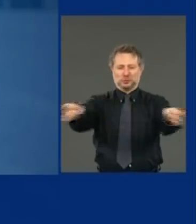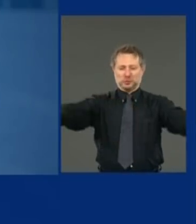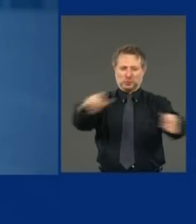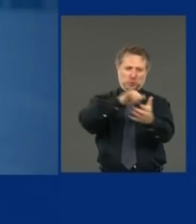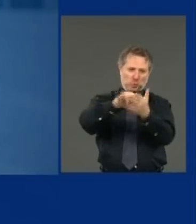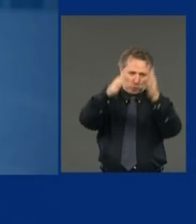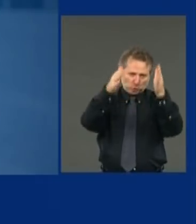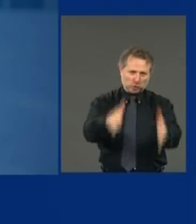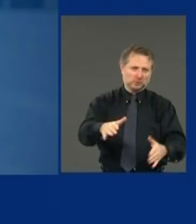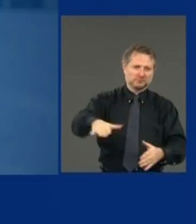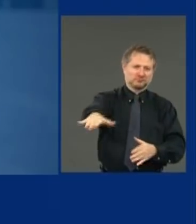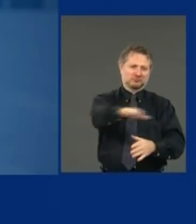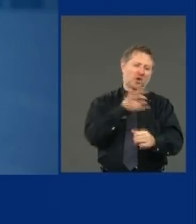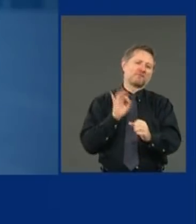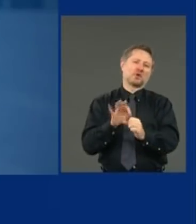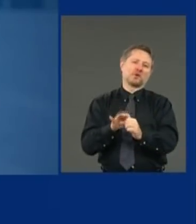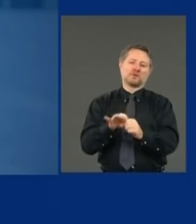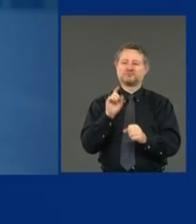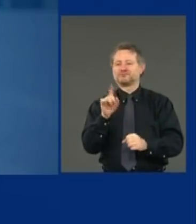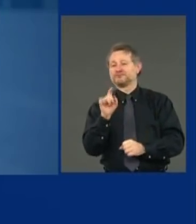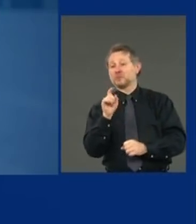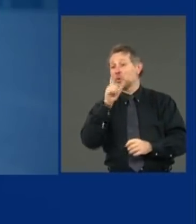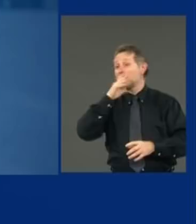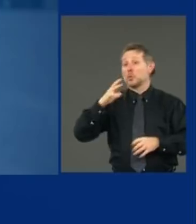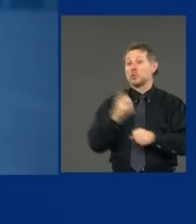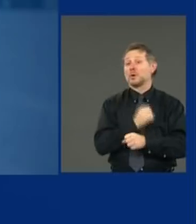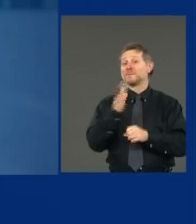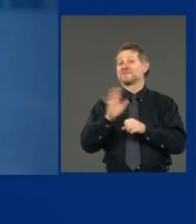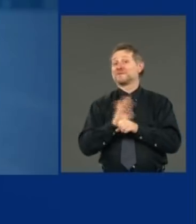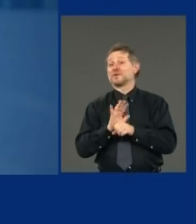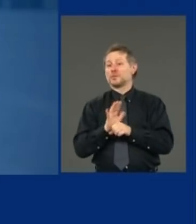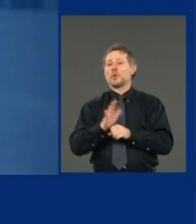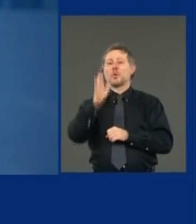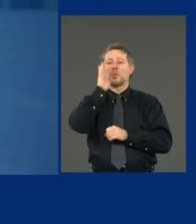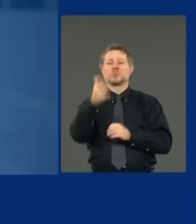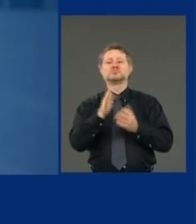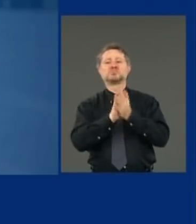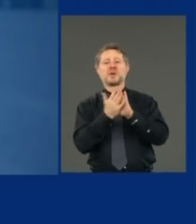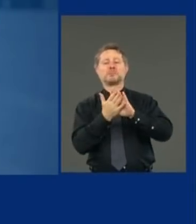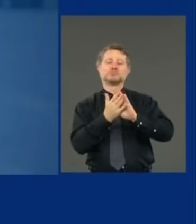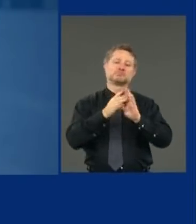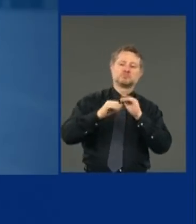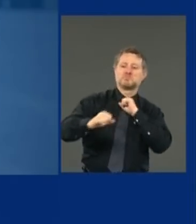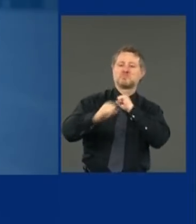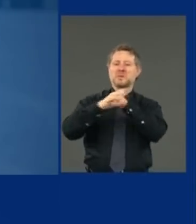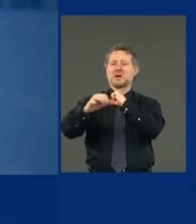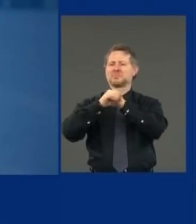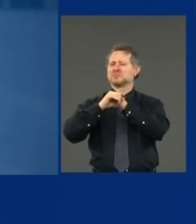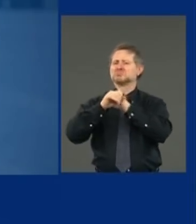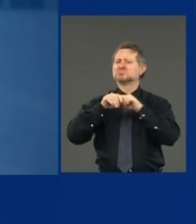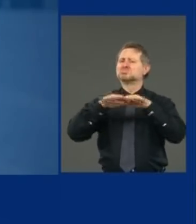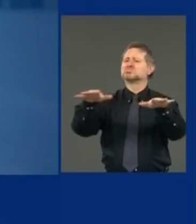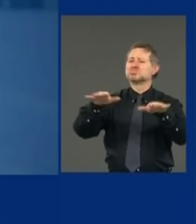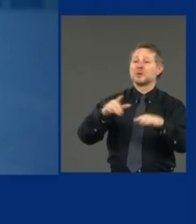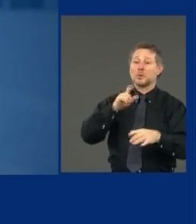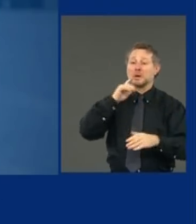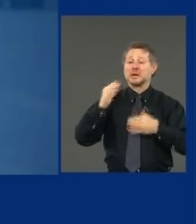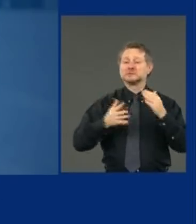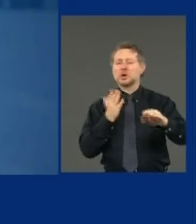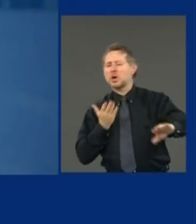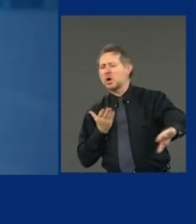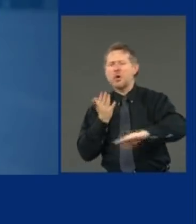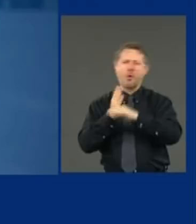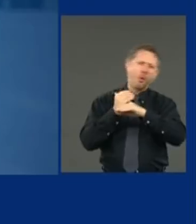And the winner would become a public service announcement. We had over 600 submissions for